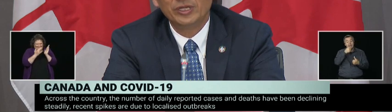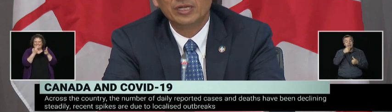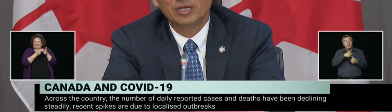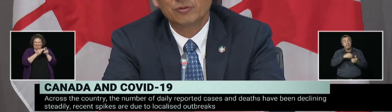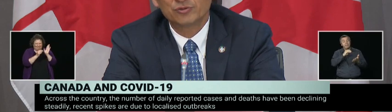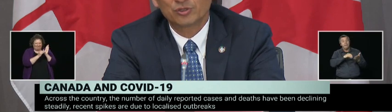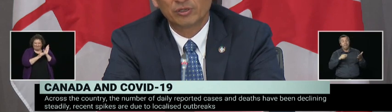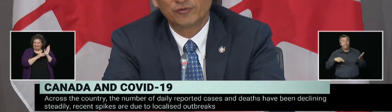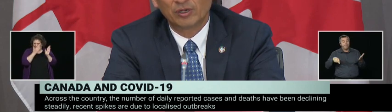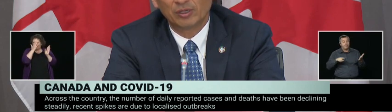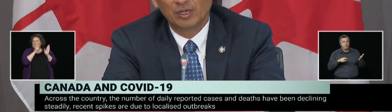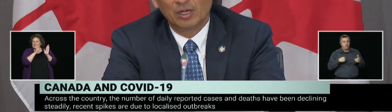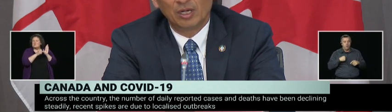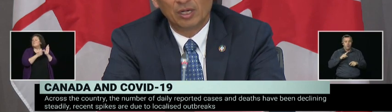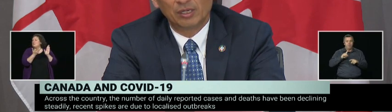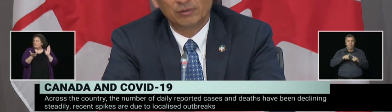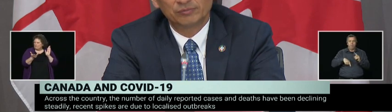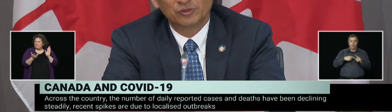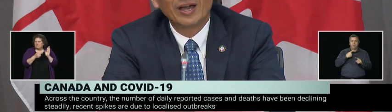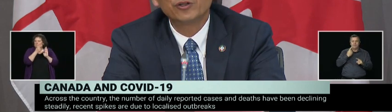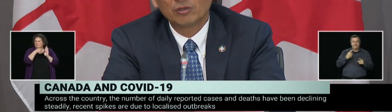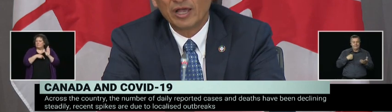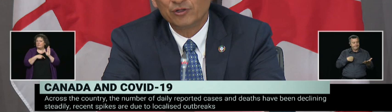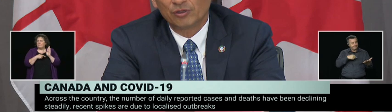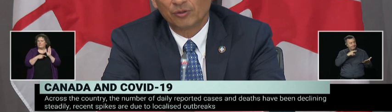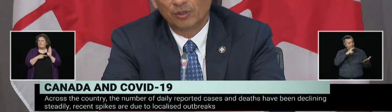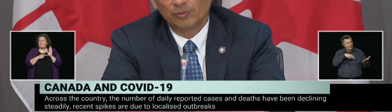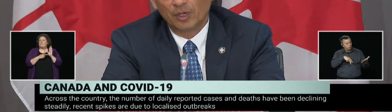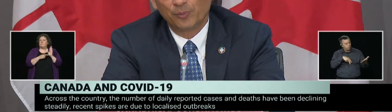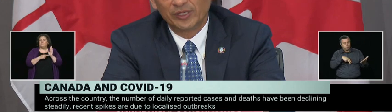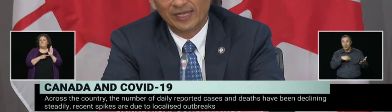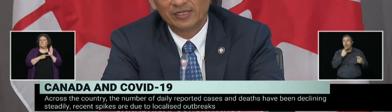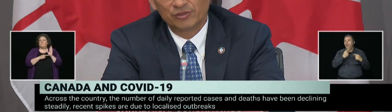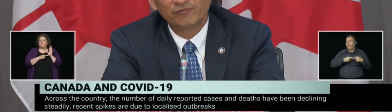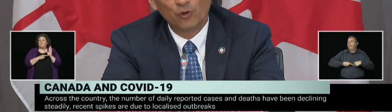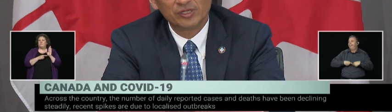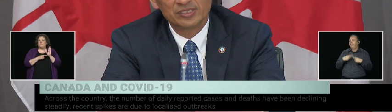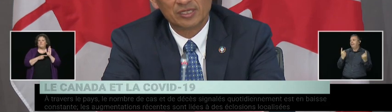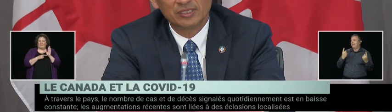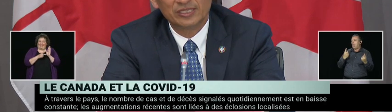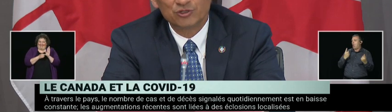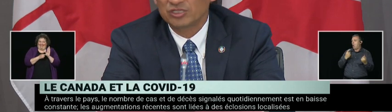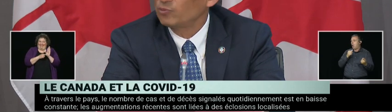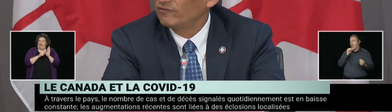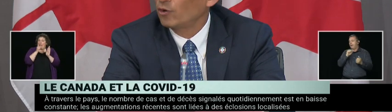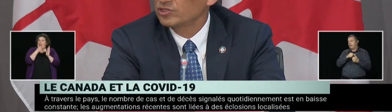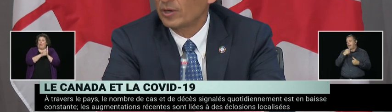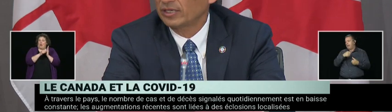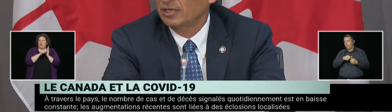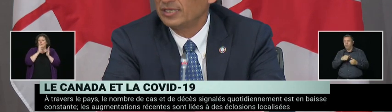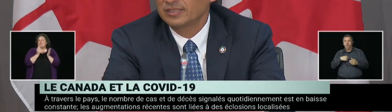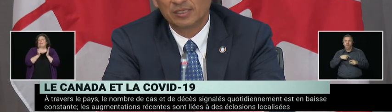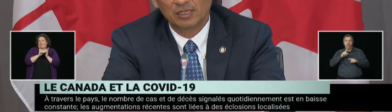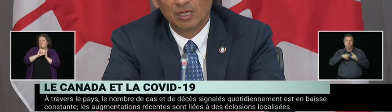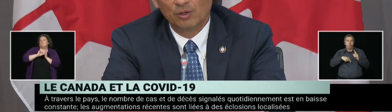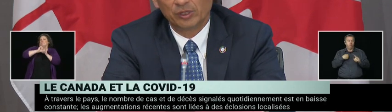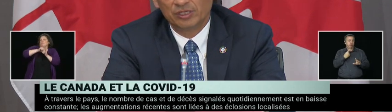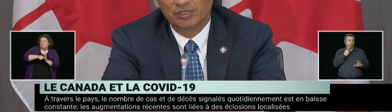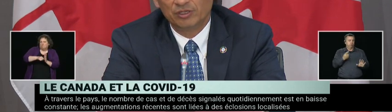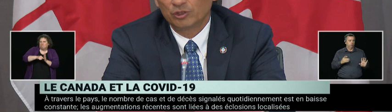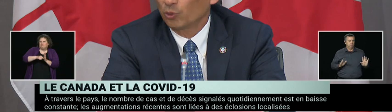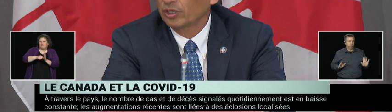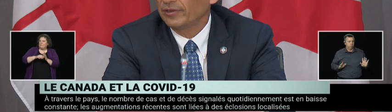re-serve, so underlined or put again into focus the issues that we've always recognized and